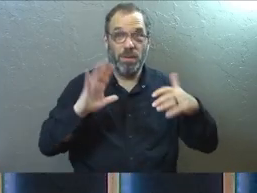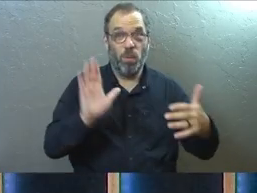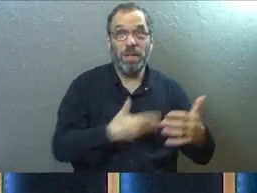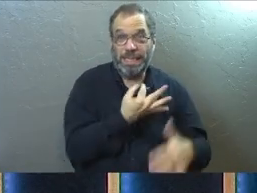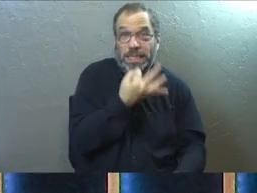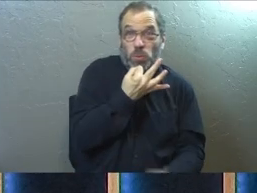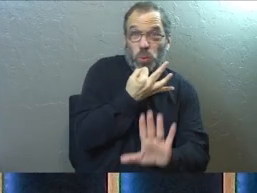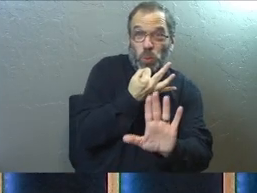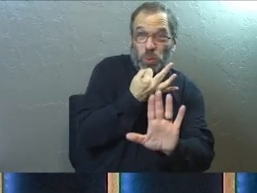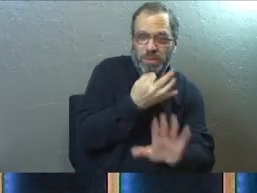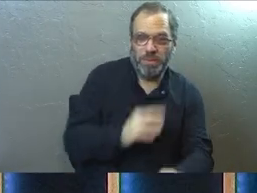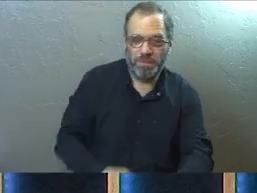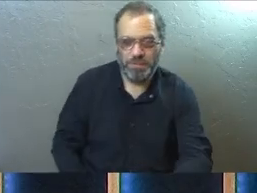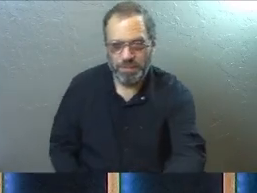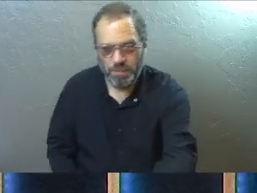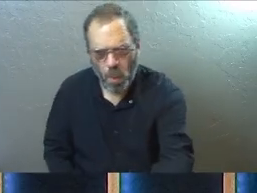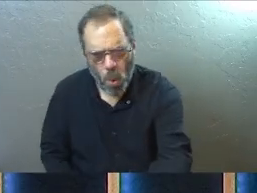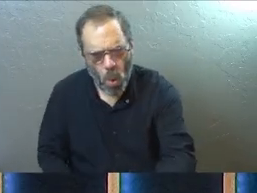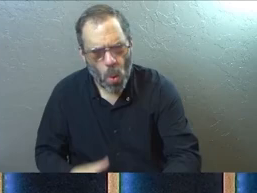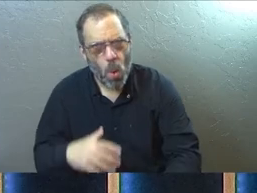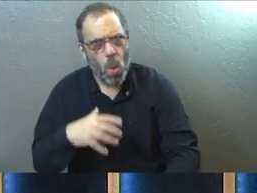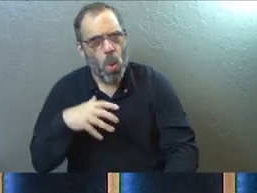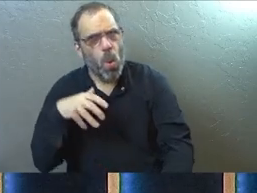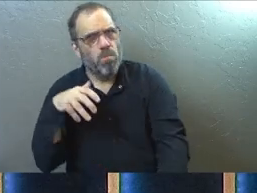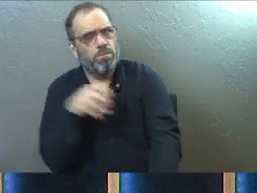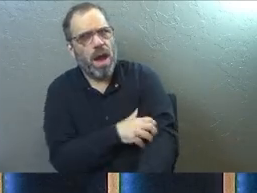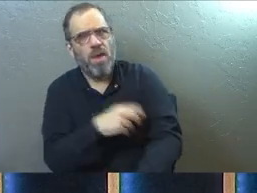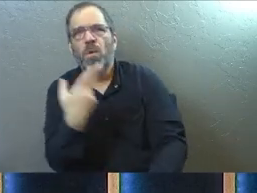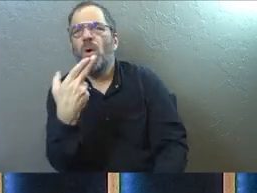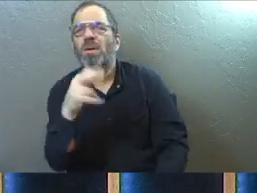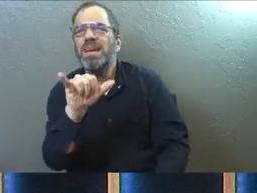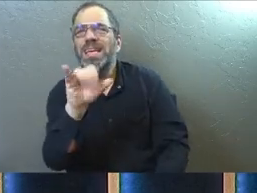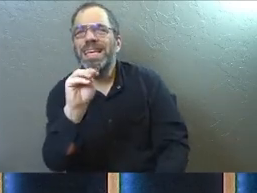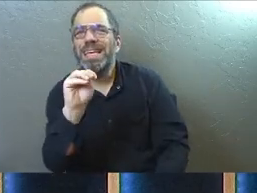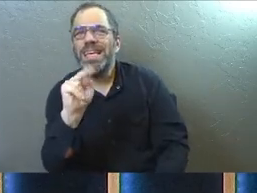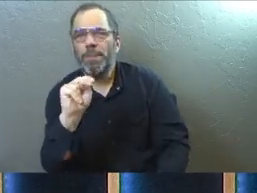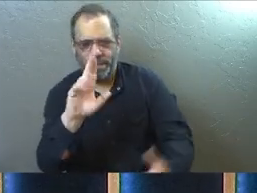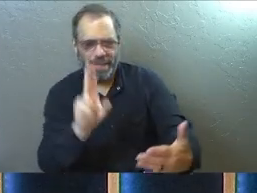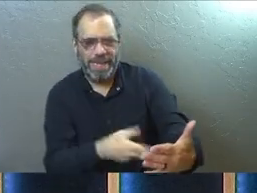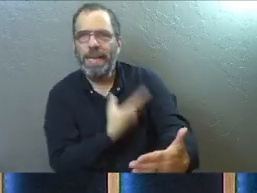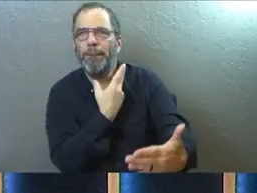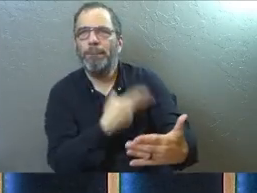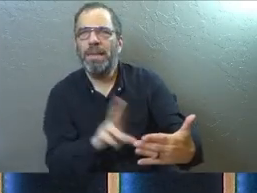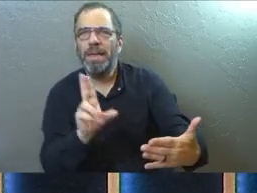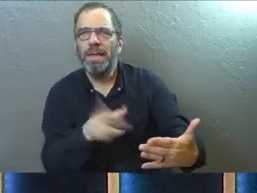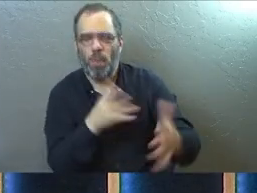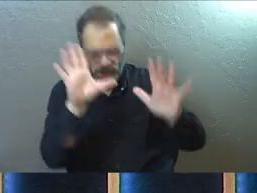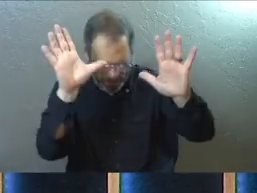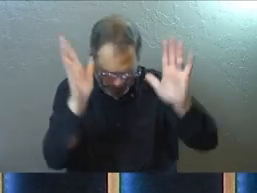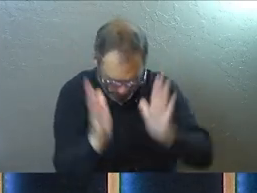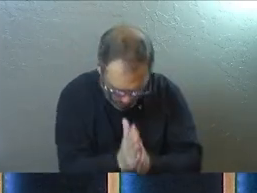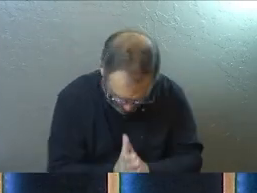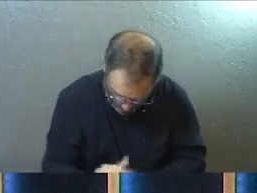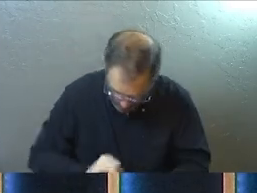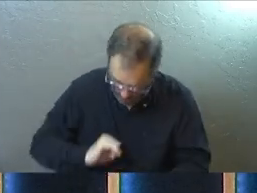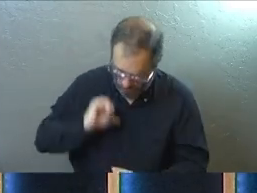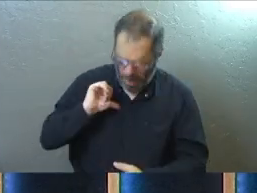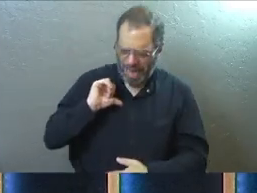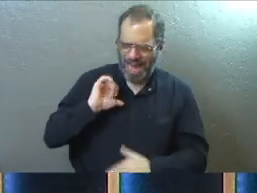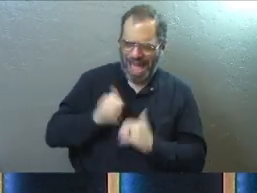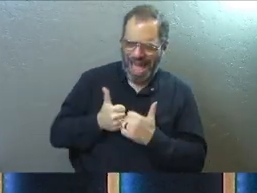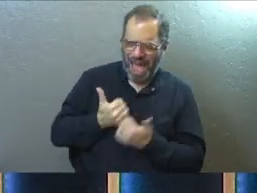going to sing that later. Powerful, powerful hymn. Okay. So how do we get free of pride?